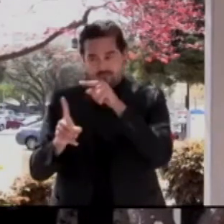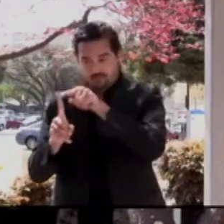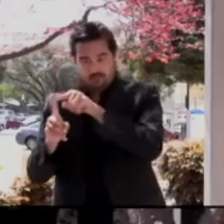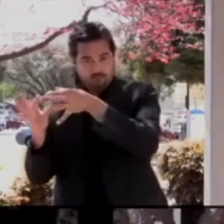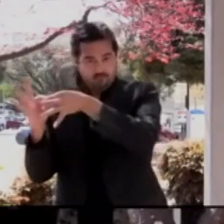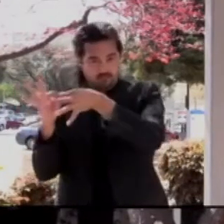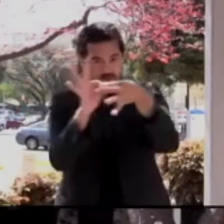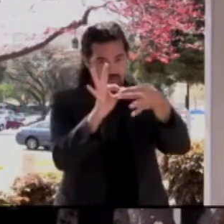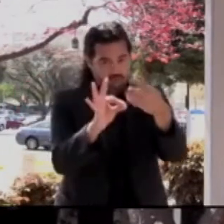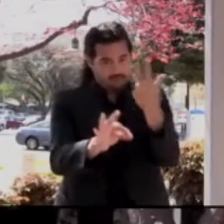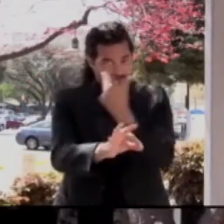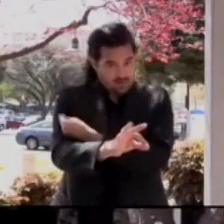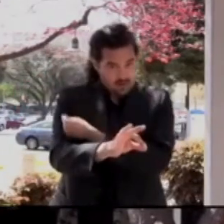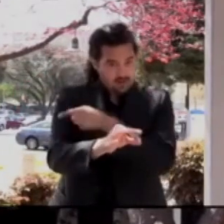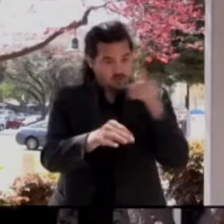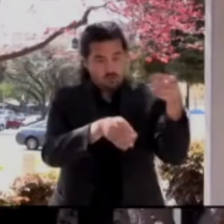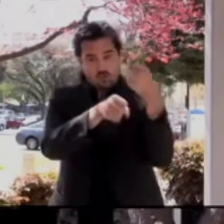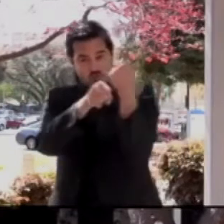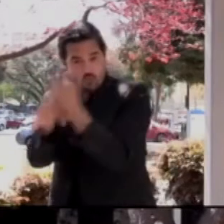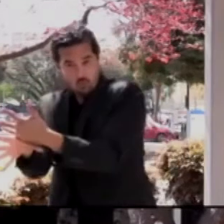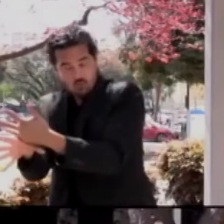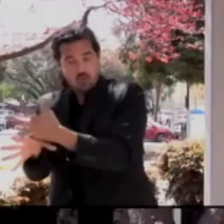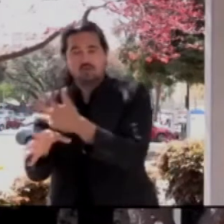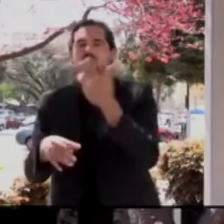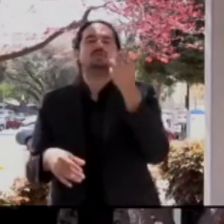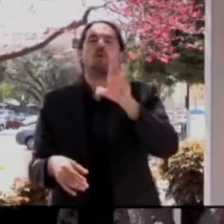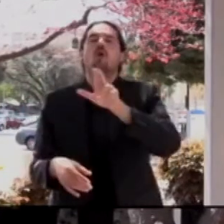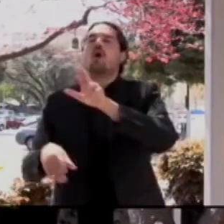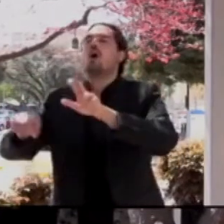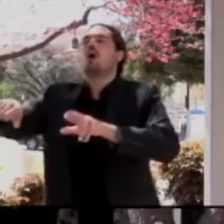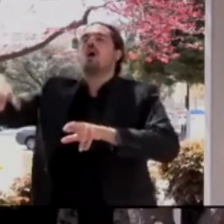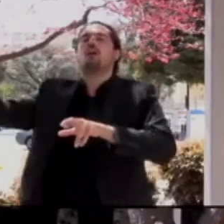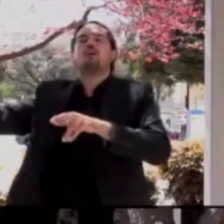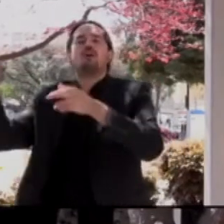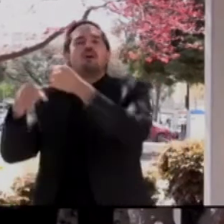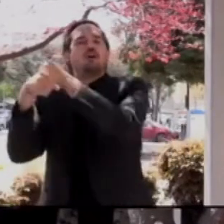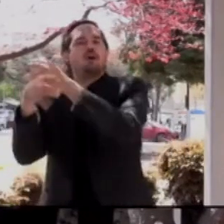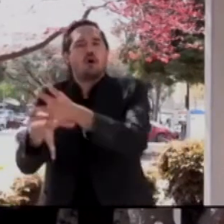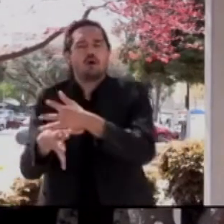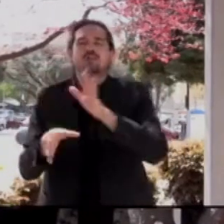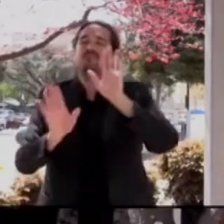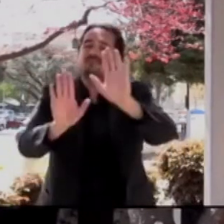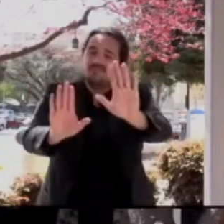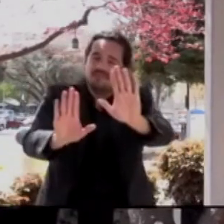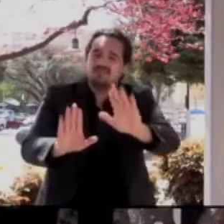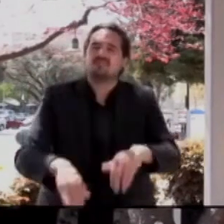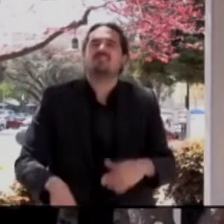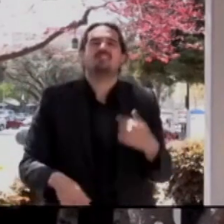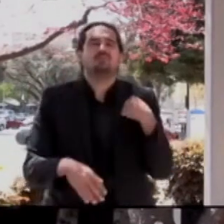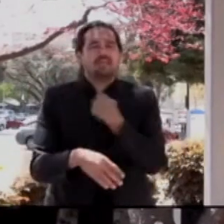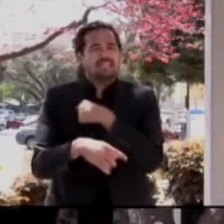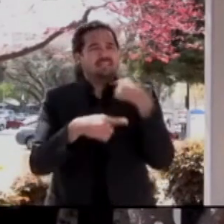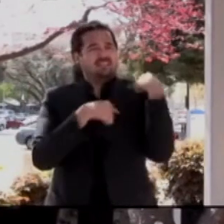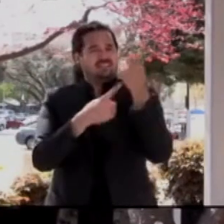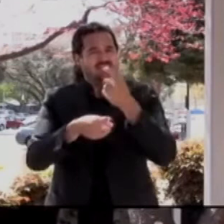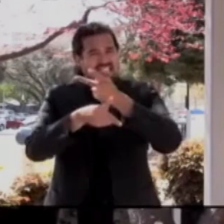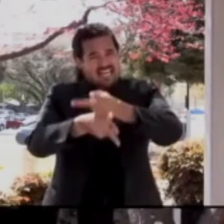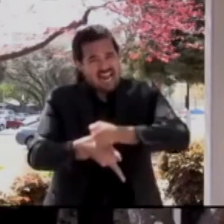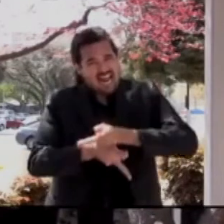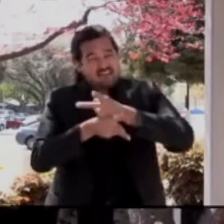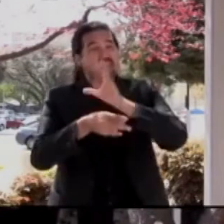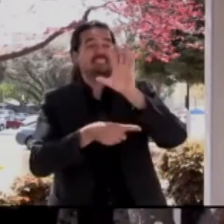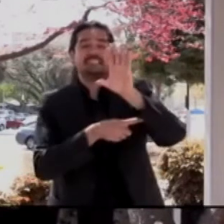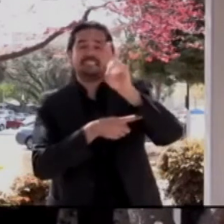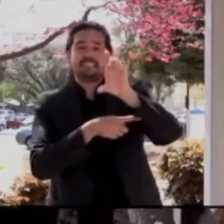received a Johnson & Johnson vaccine. So I think it's out of an abundance of caution that the CD is making this current recommendation to